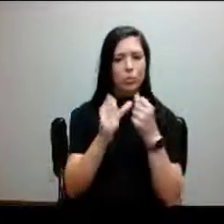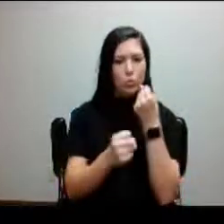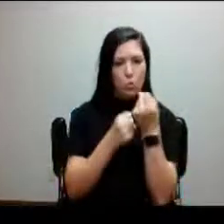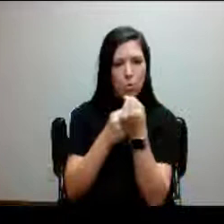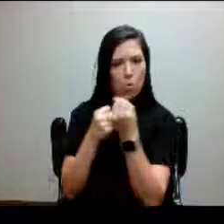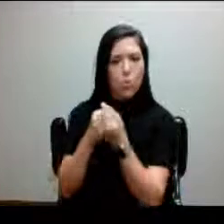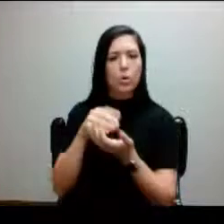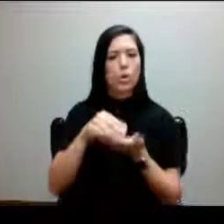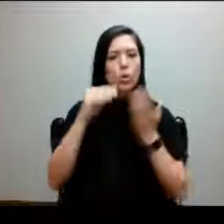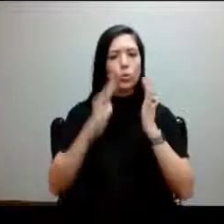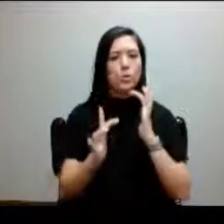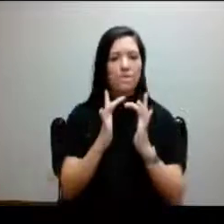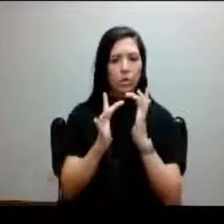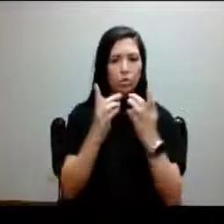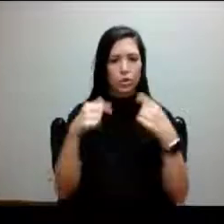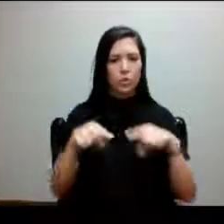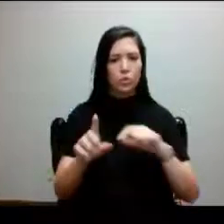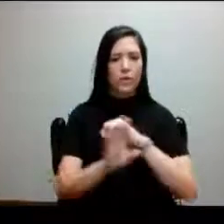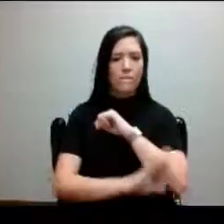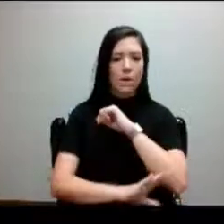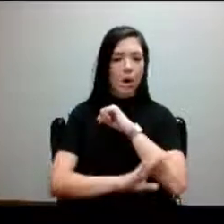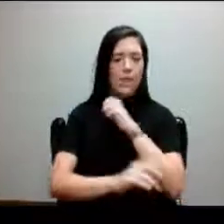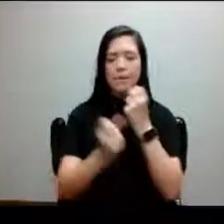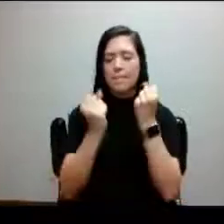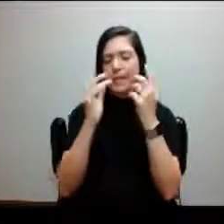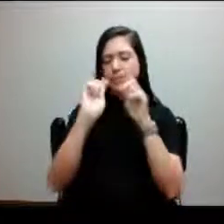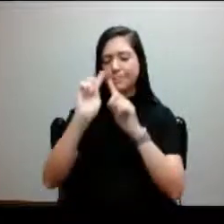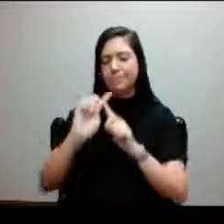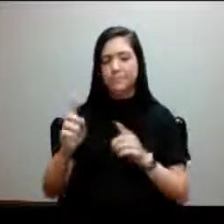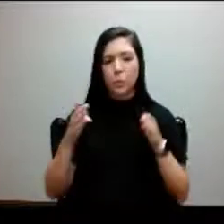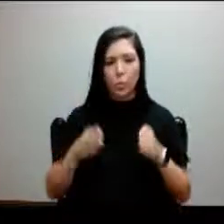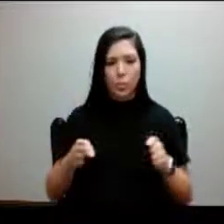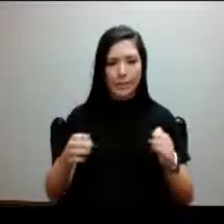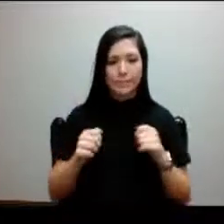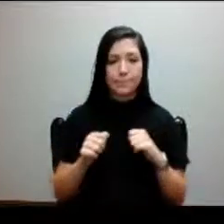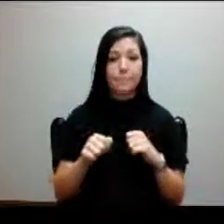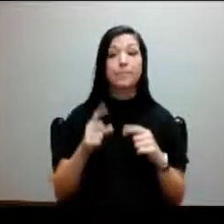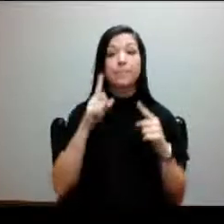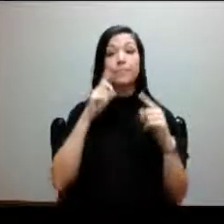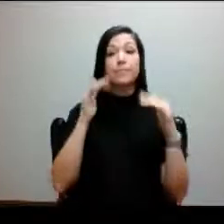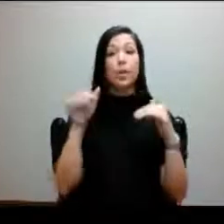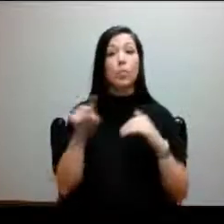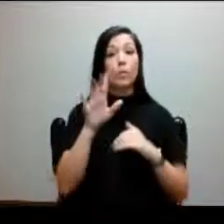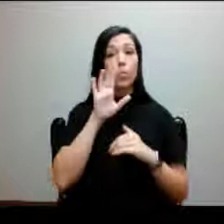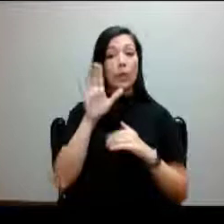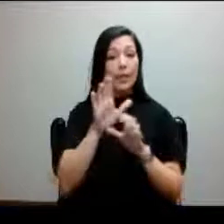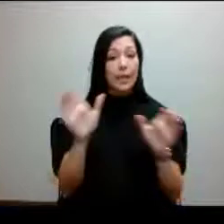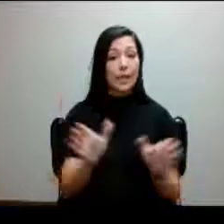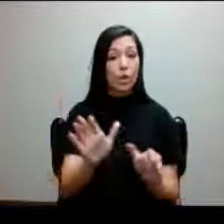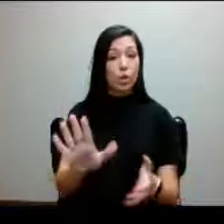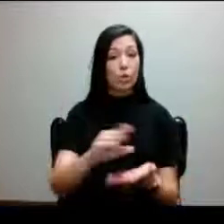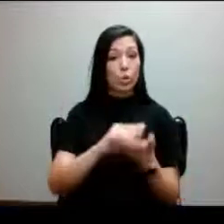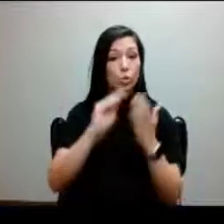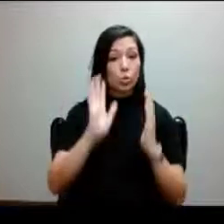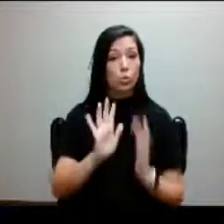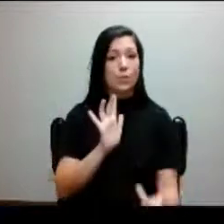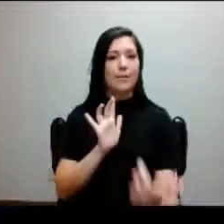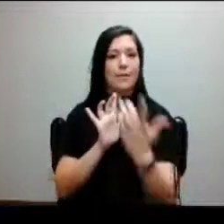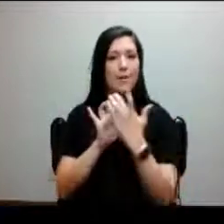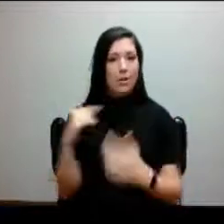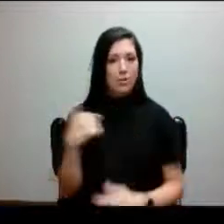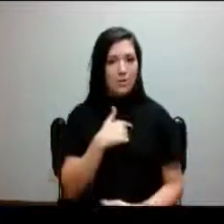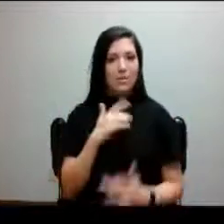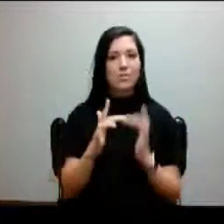throughout the fall semester in myriad ways. We hope that you will encourage your students to connect with us online as well. Without